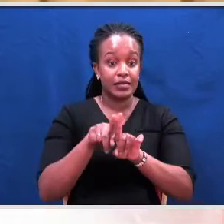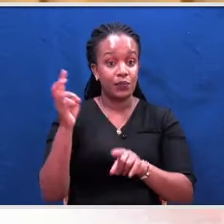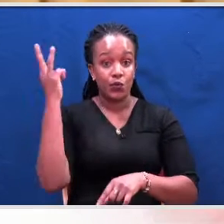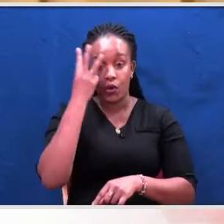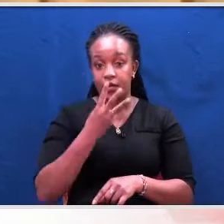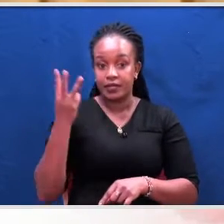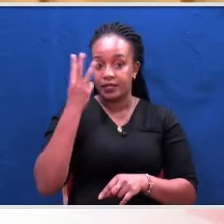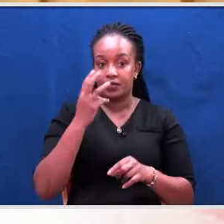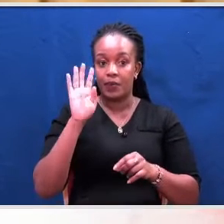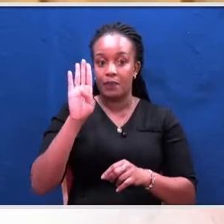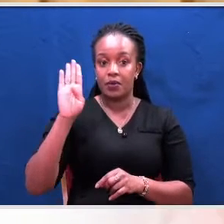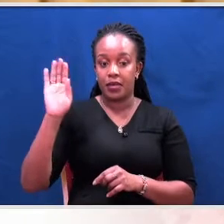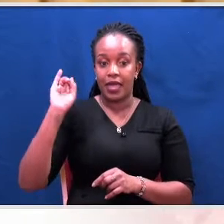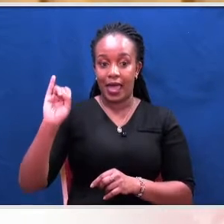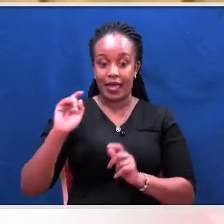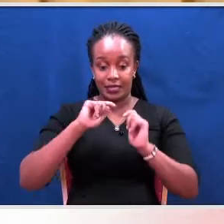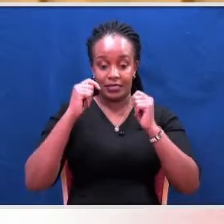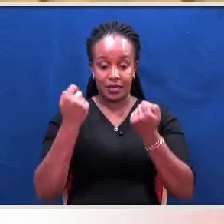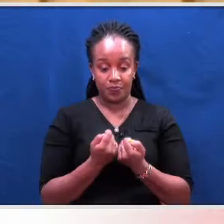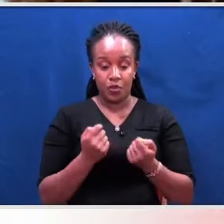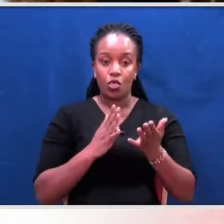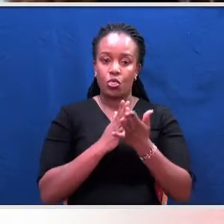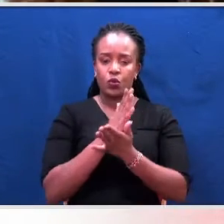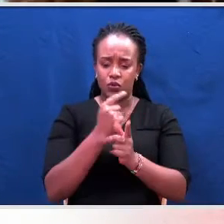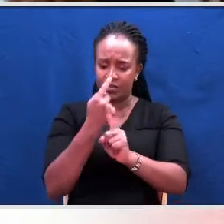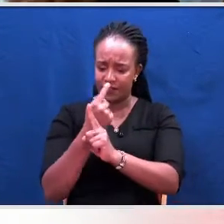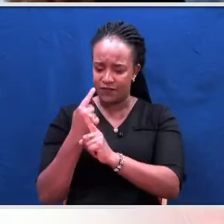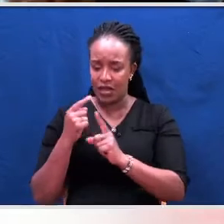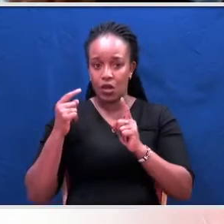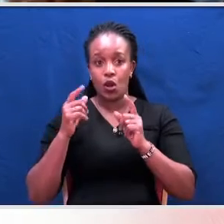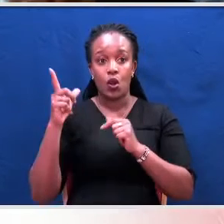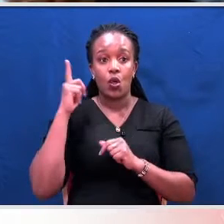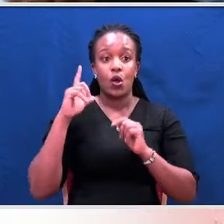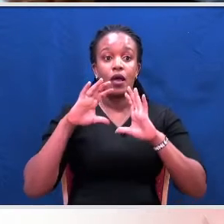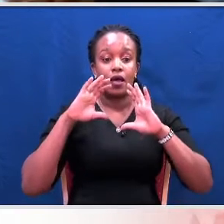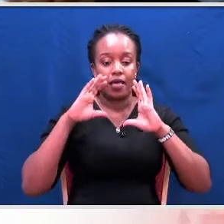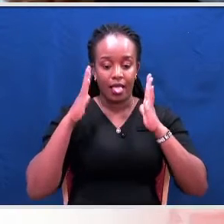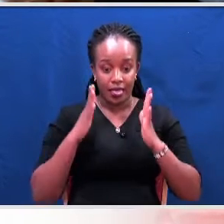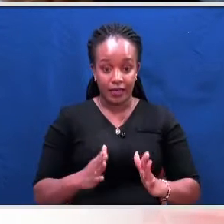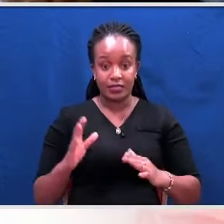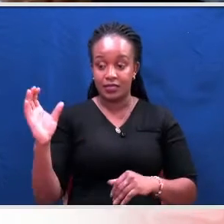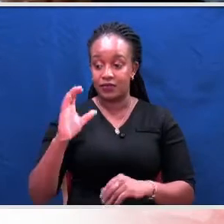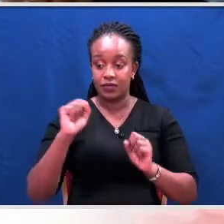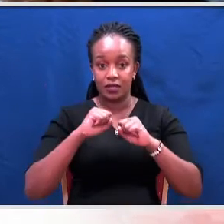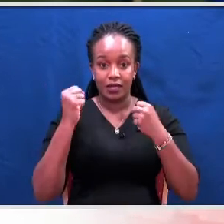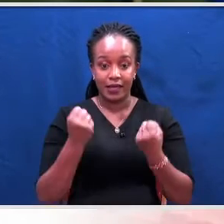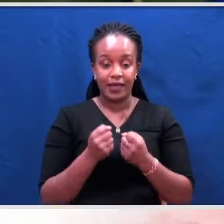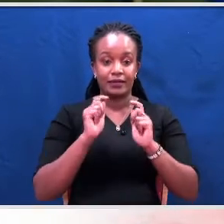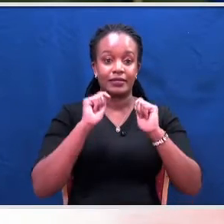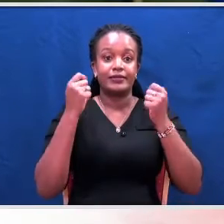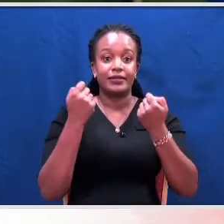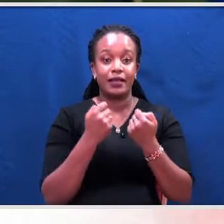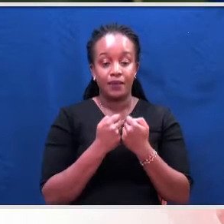-BBI team. Through its battery of lawyers, civil society groups that were listed as respondents in the appeal